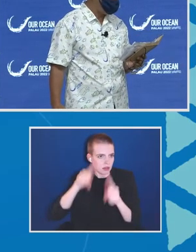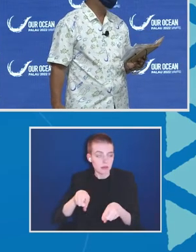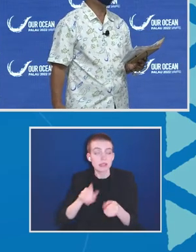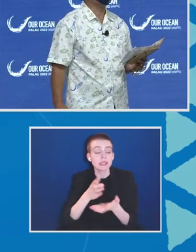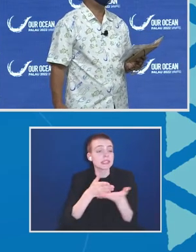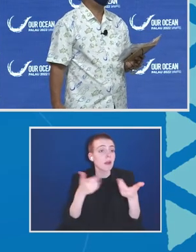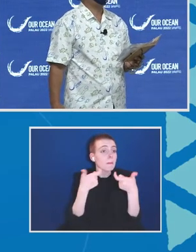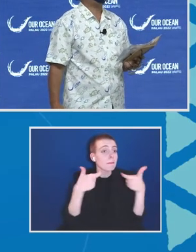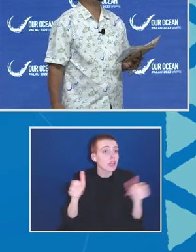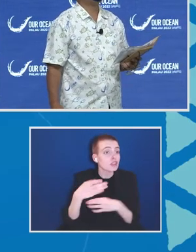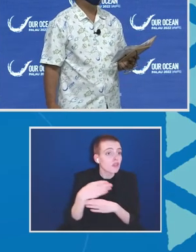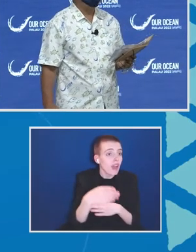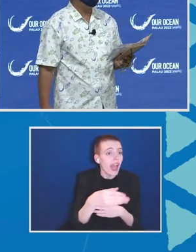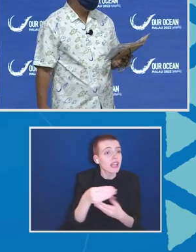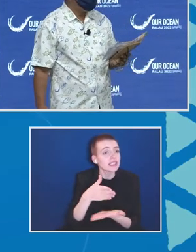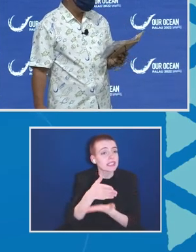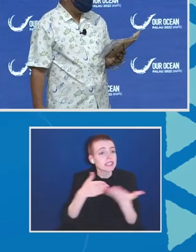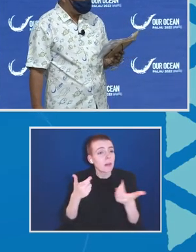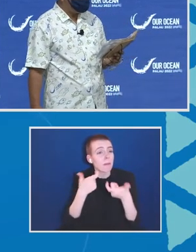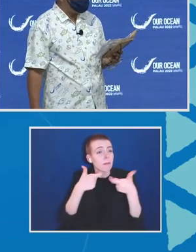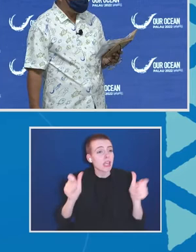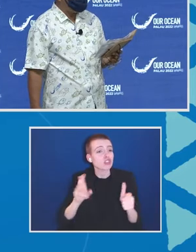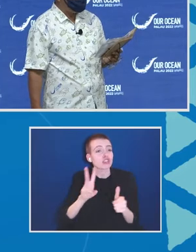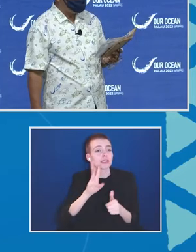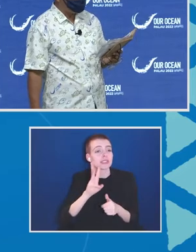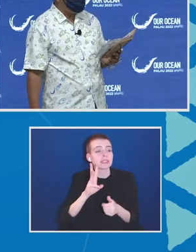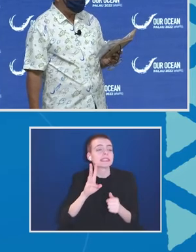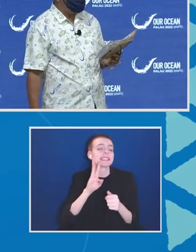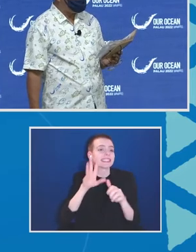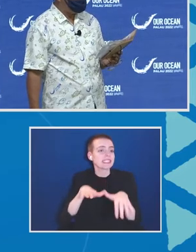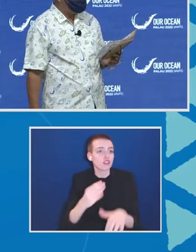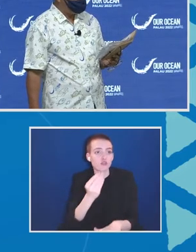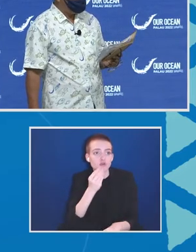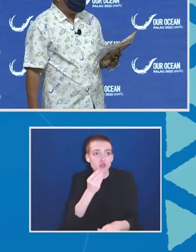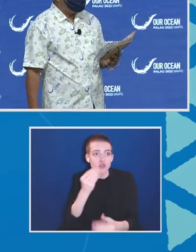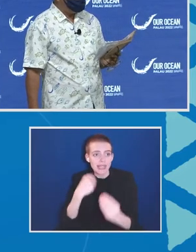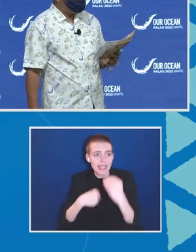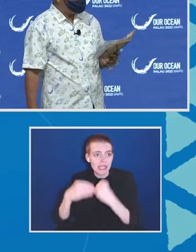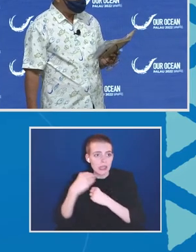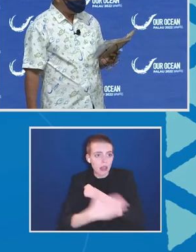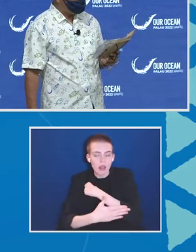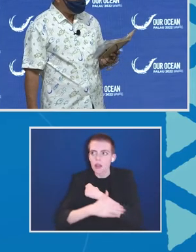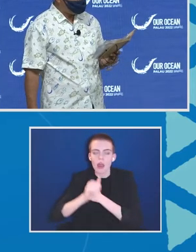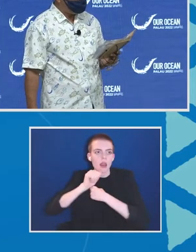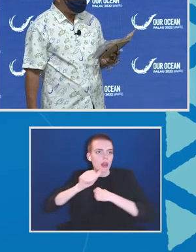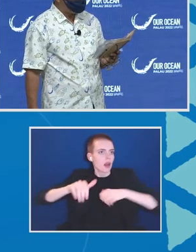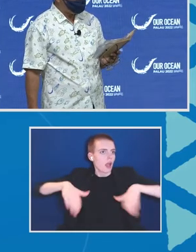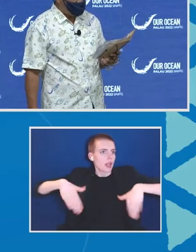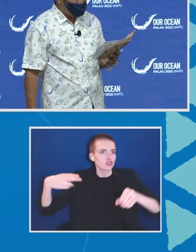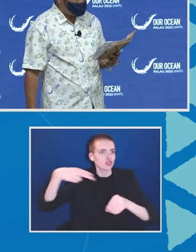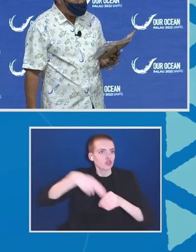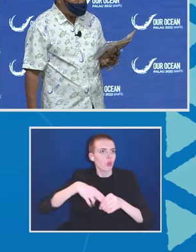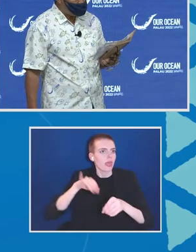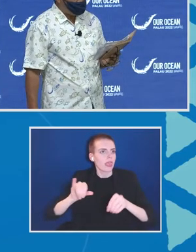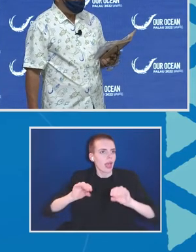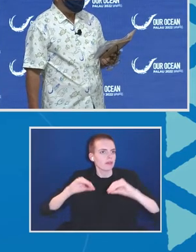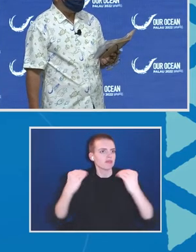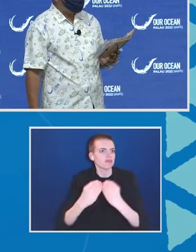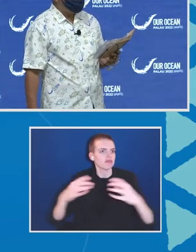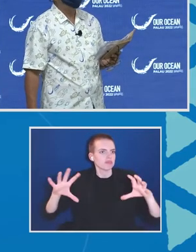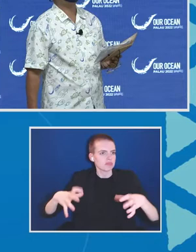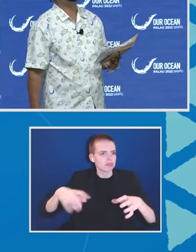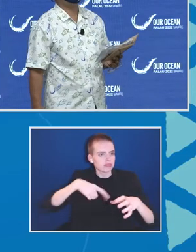importing countries haven't yet become the party to the PNMS. The fishing labor convention, IRO,